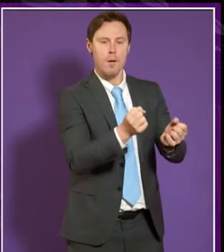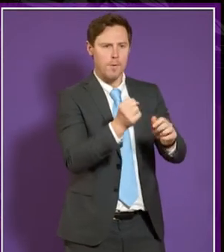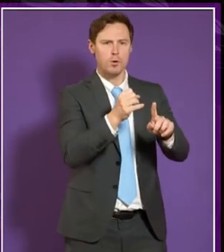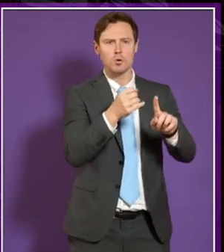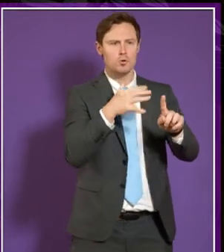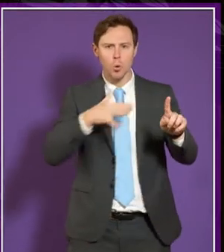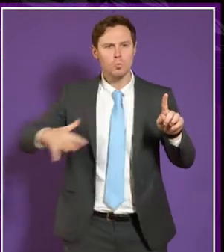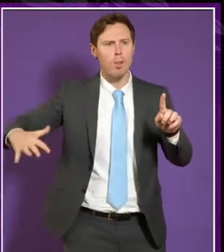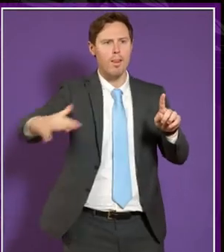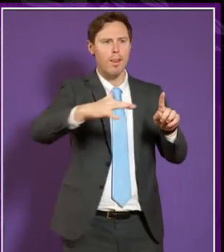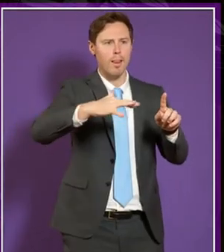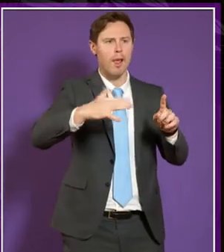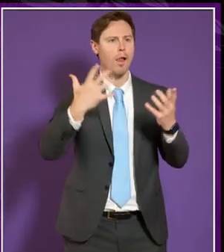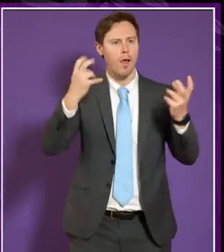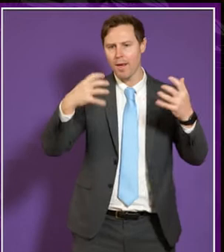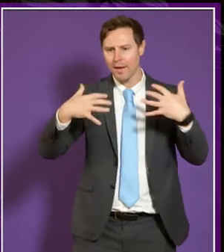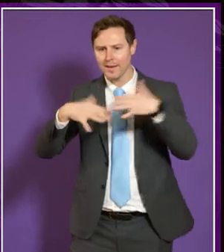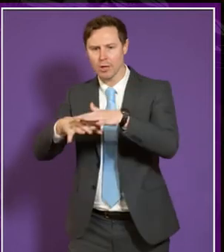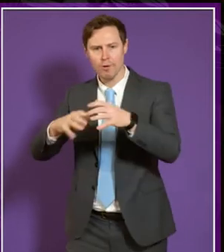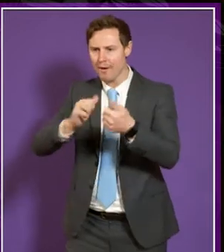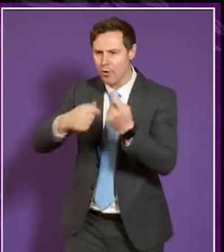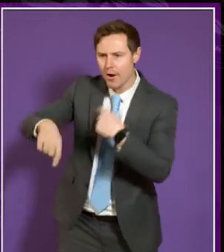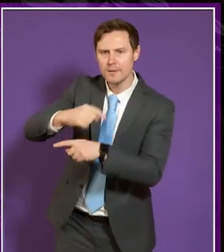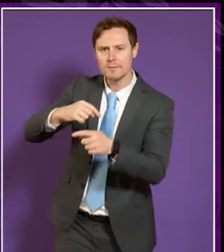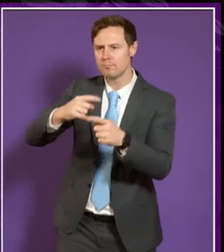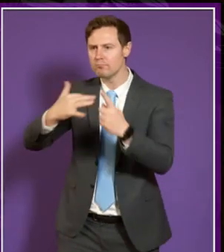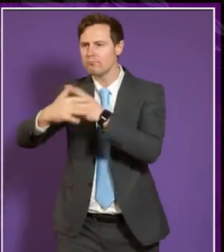otherwise face exclusion in that sort of social context of university?